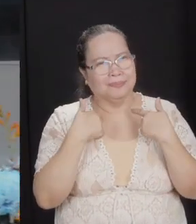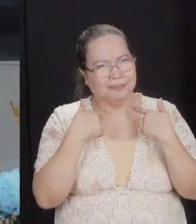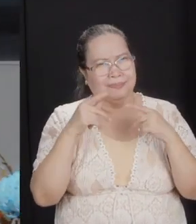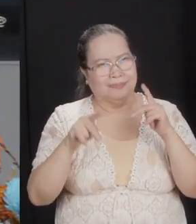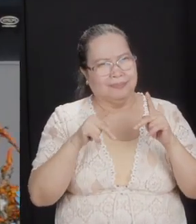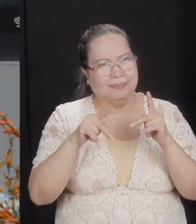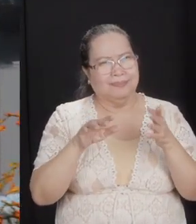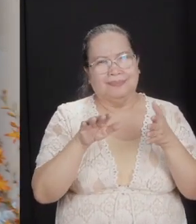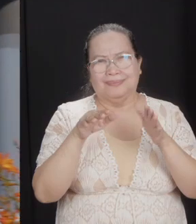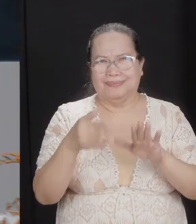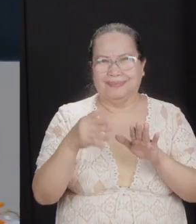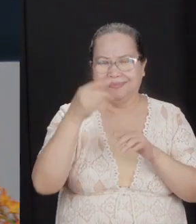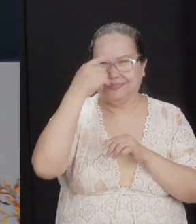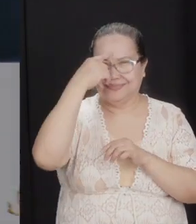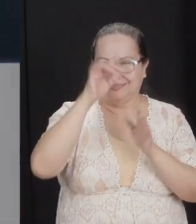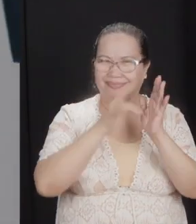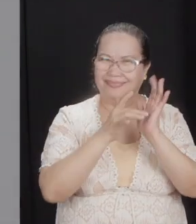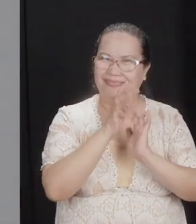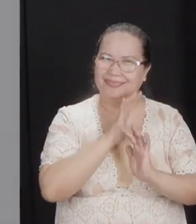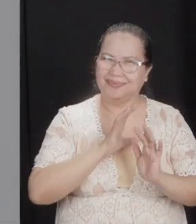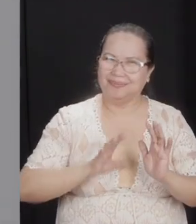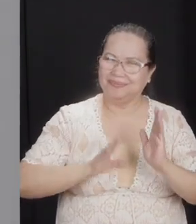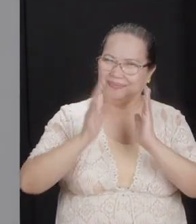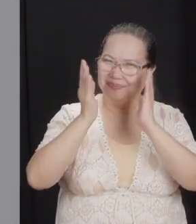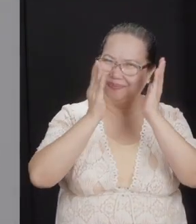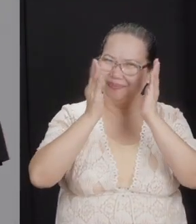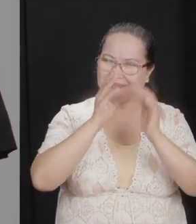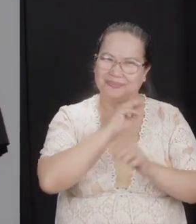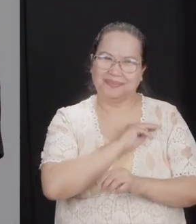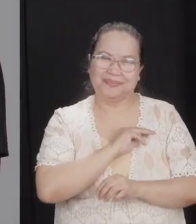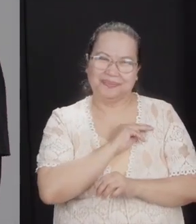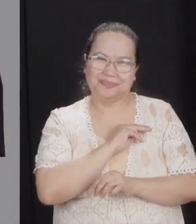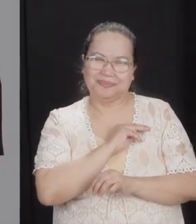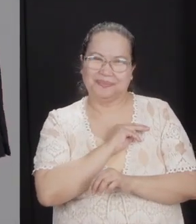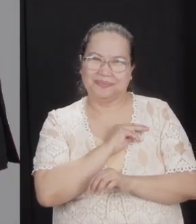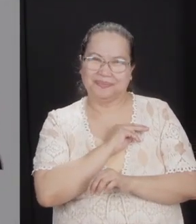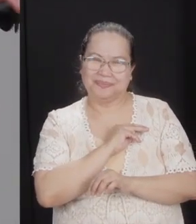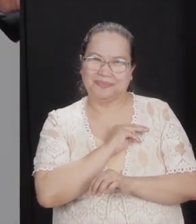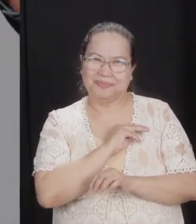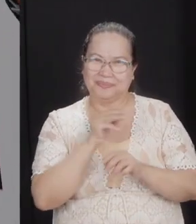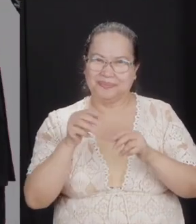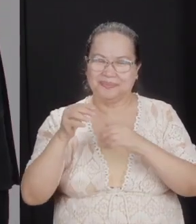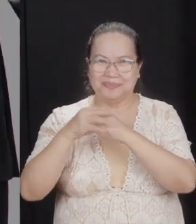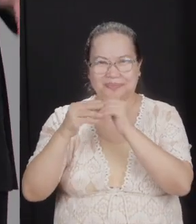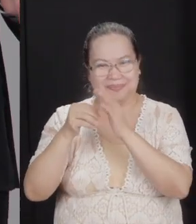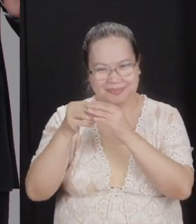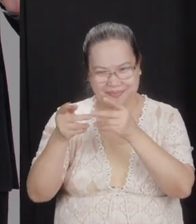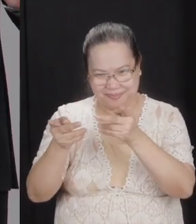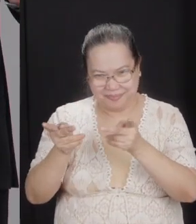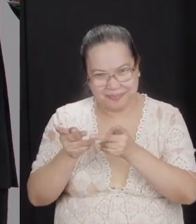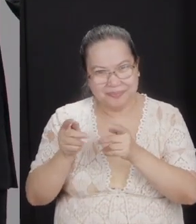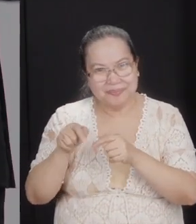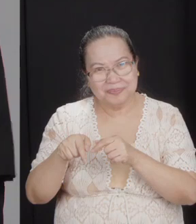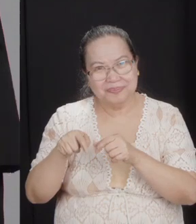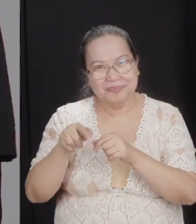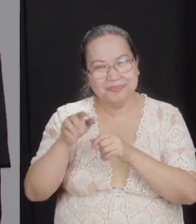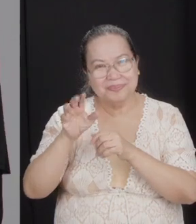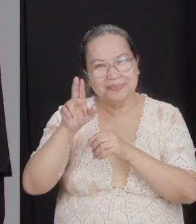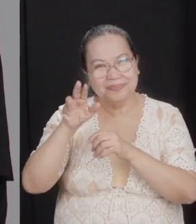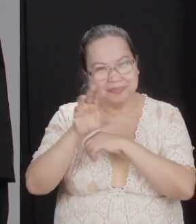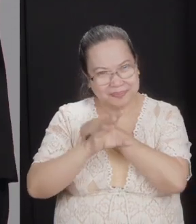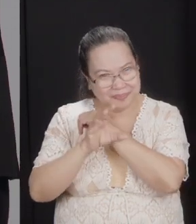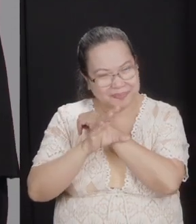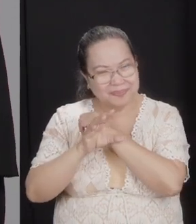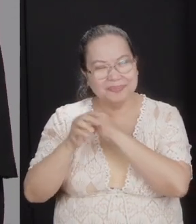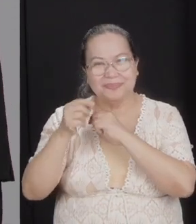die for Christ, serving Christ, missionaries who live their comfortable lives in developed